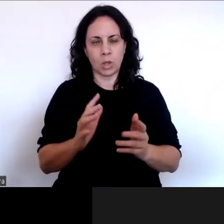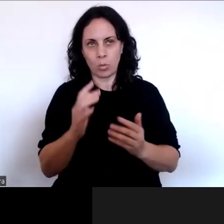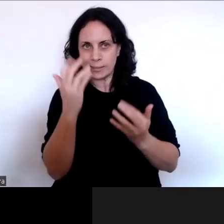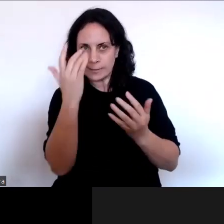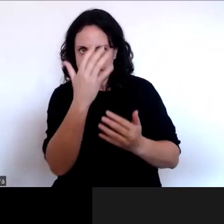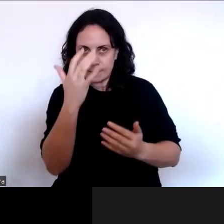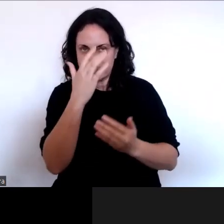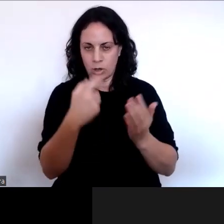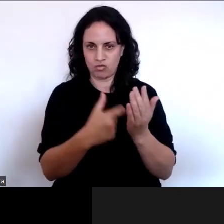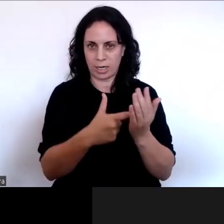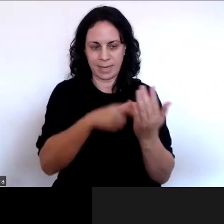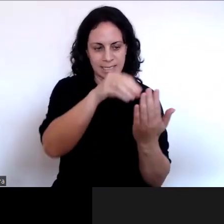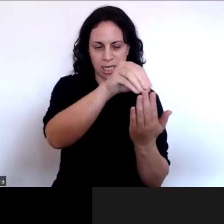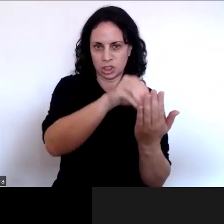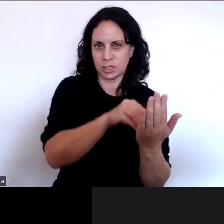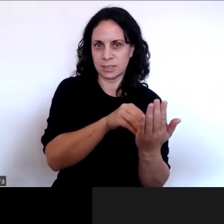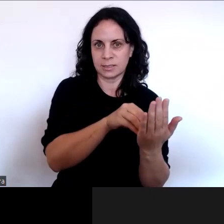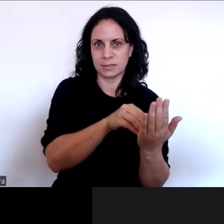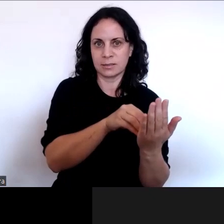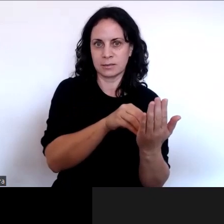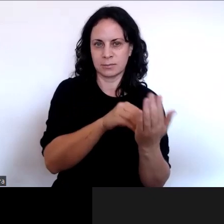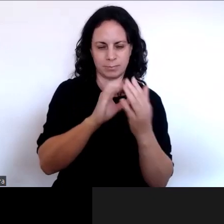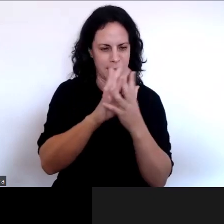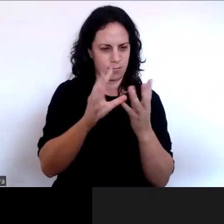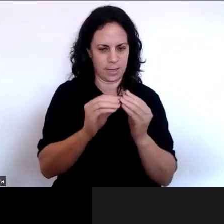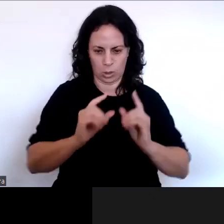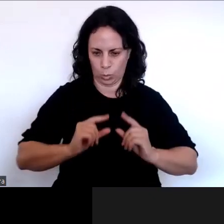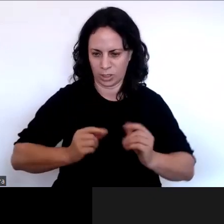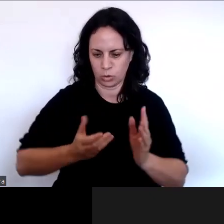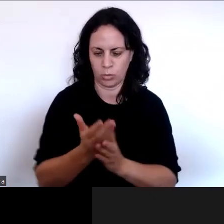thinking hard about that and everything we do in our review.